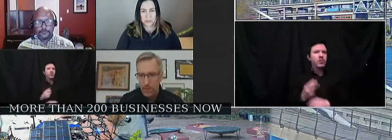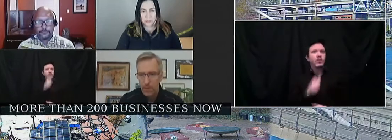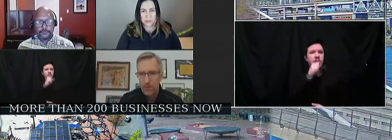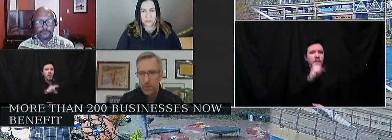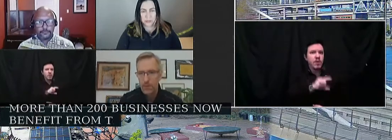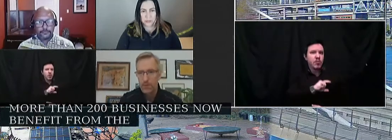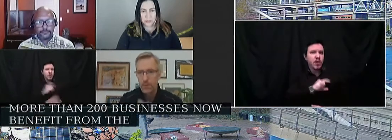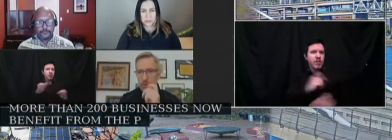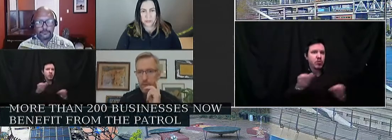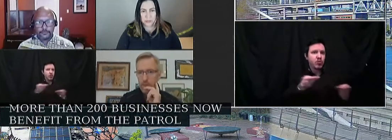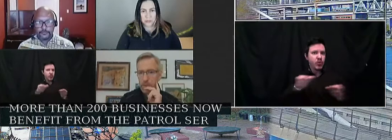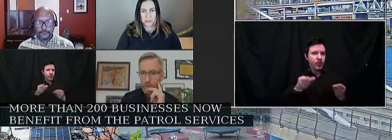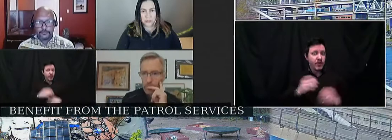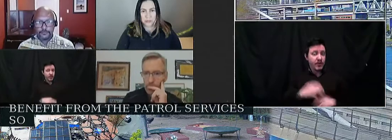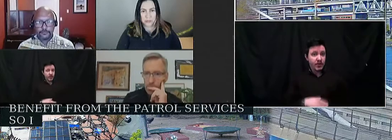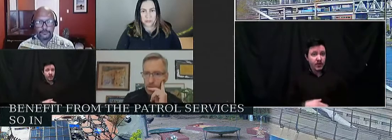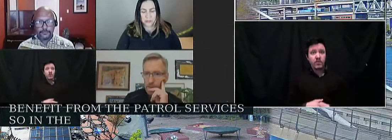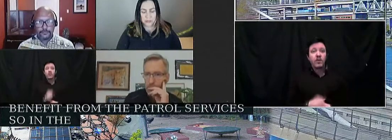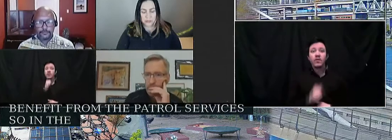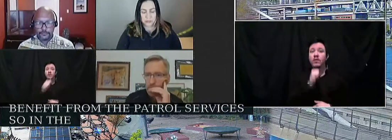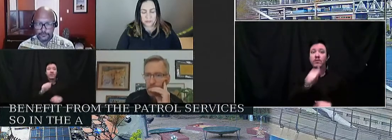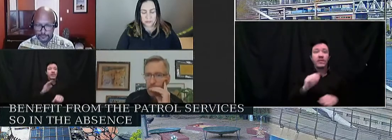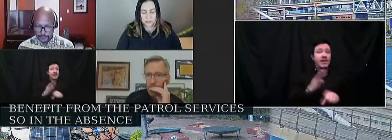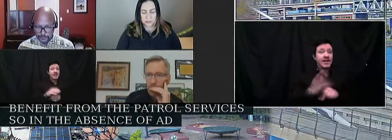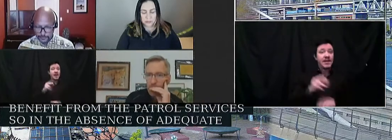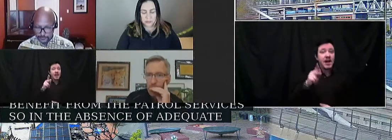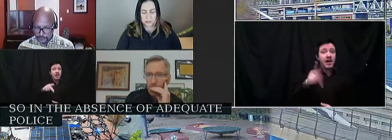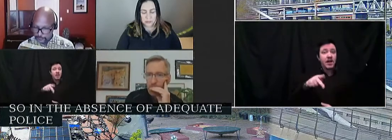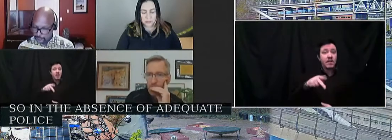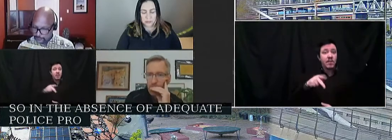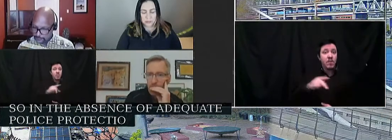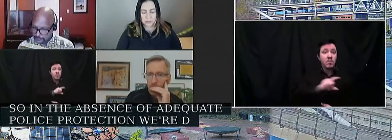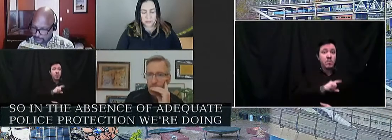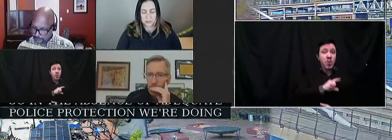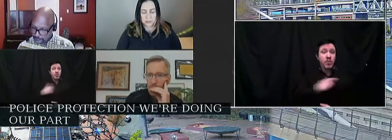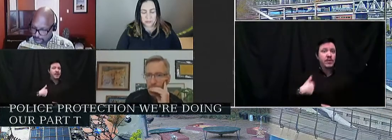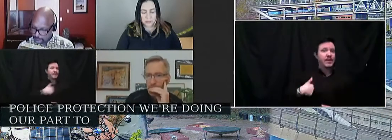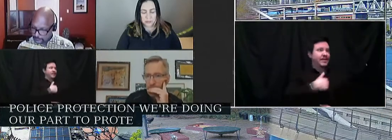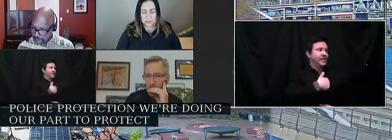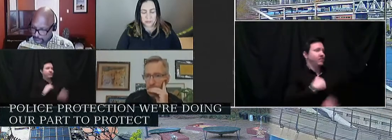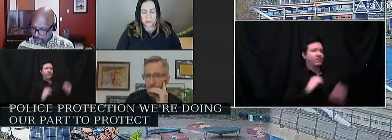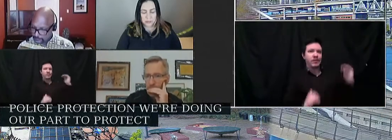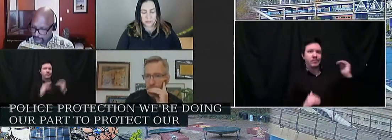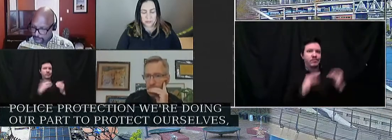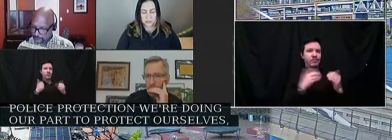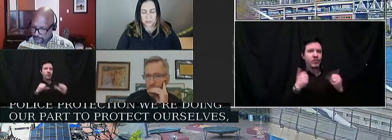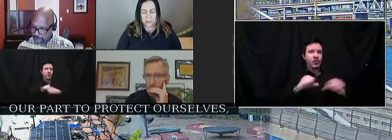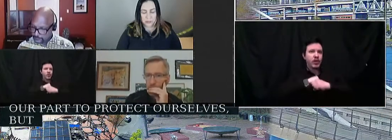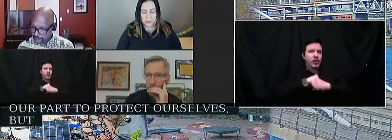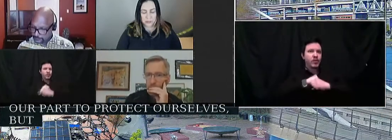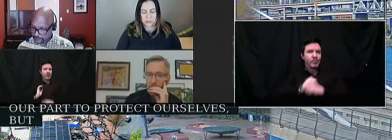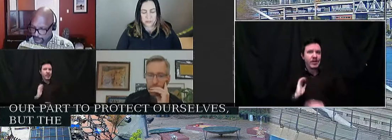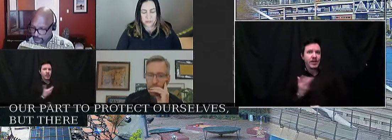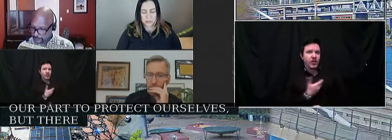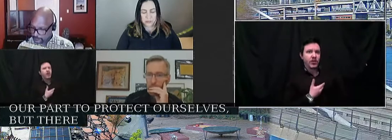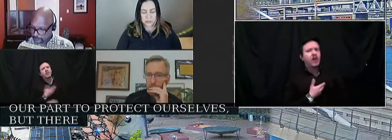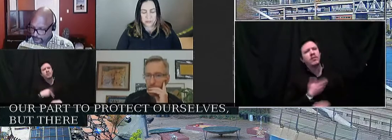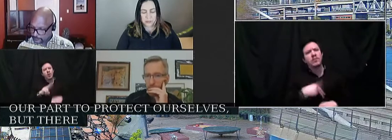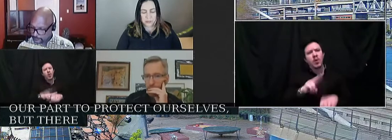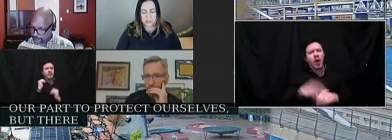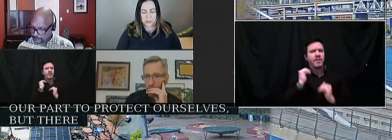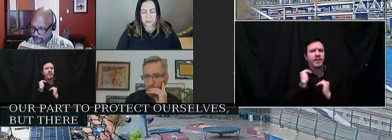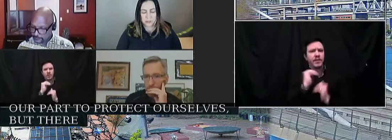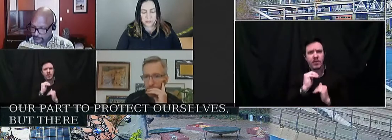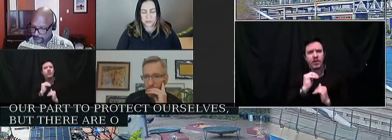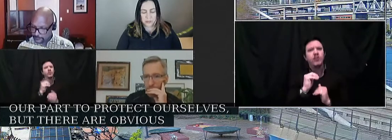So in the absence of adequate police protection, we're doing our part to protect ourselves, but there are obvious limitations to what an